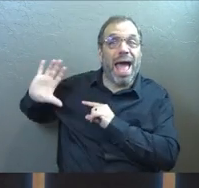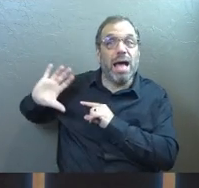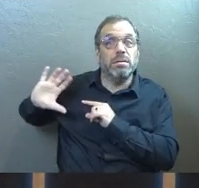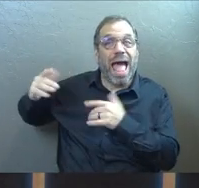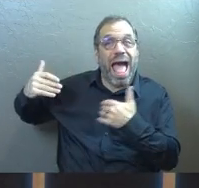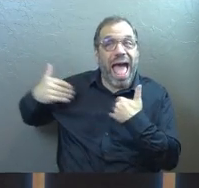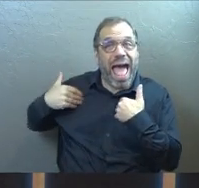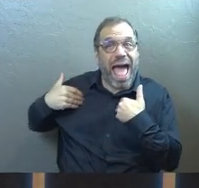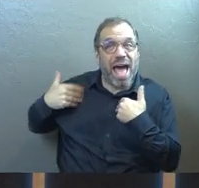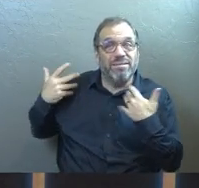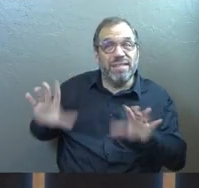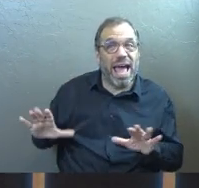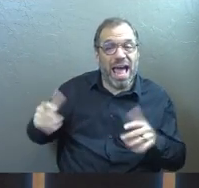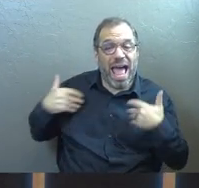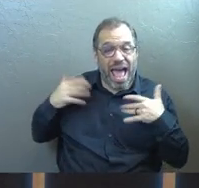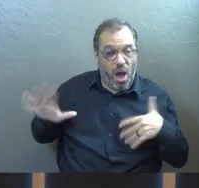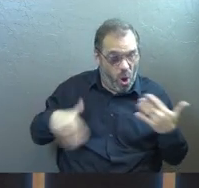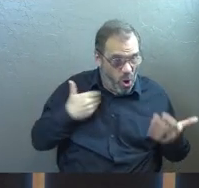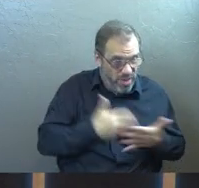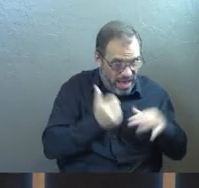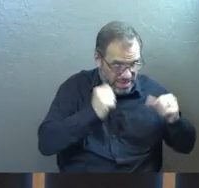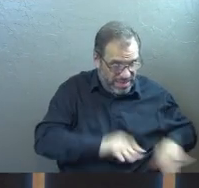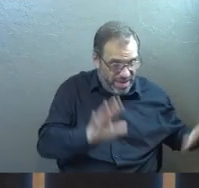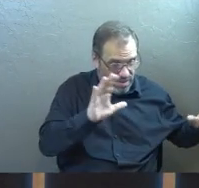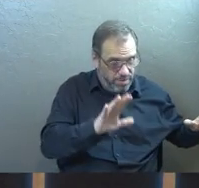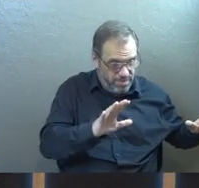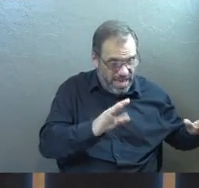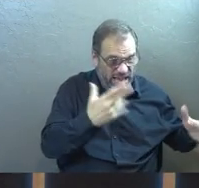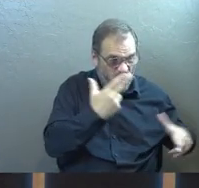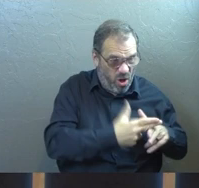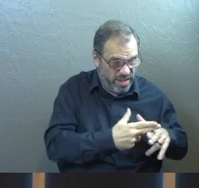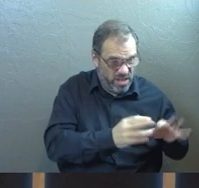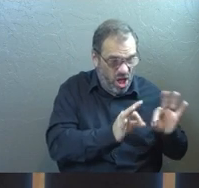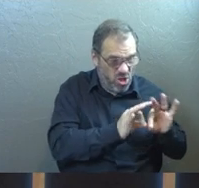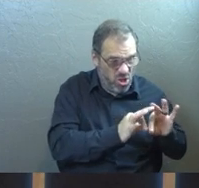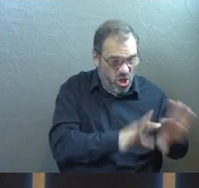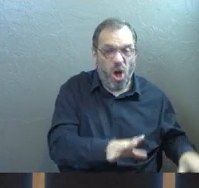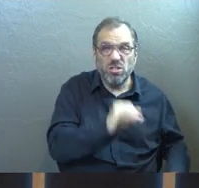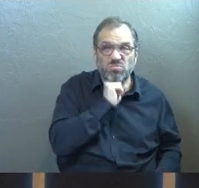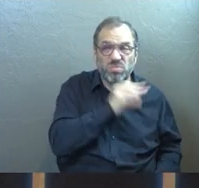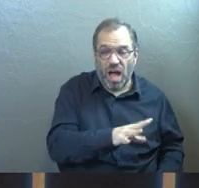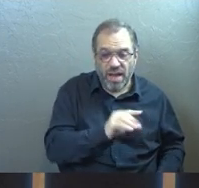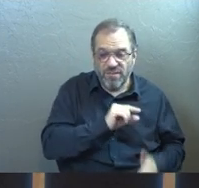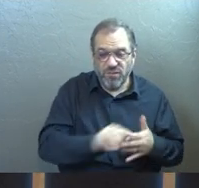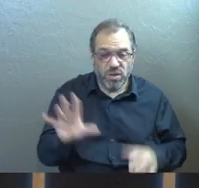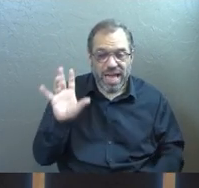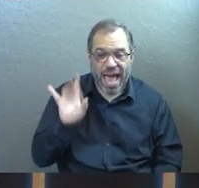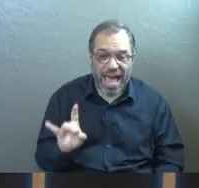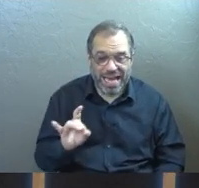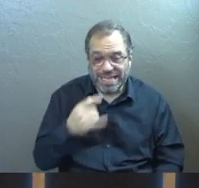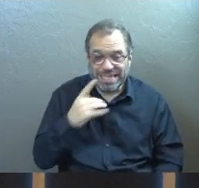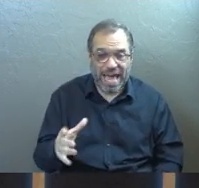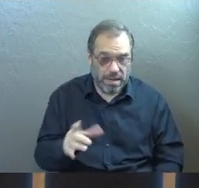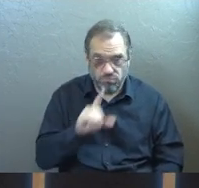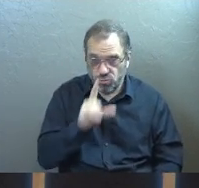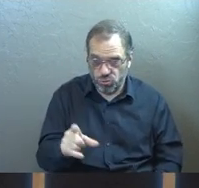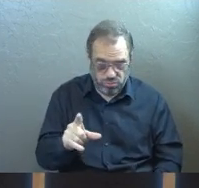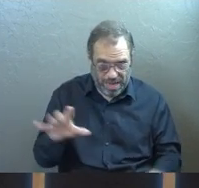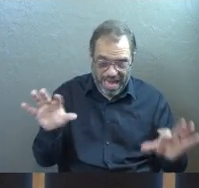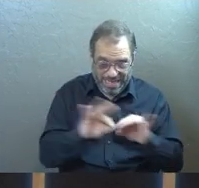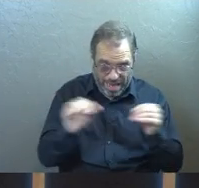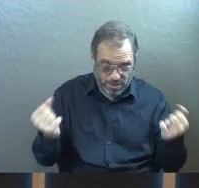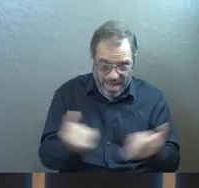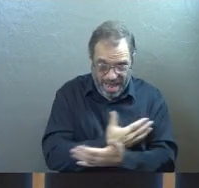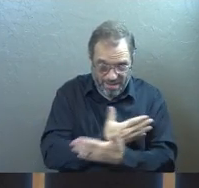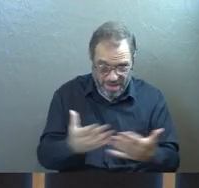see it. He's like, I gave all of that up and considered it loss. But then in verse eight, he says, indeed, I count